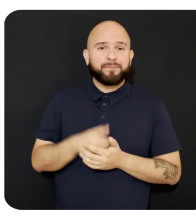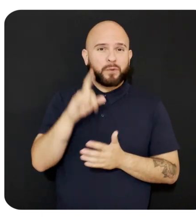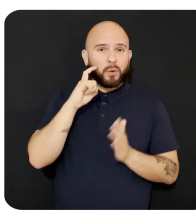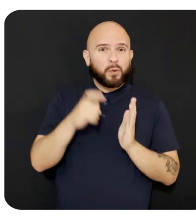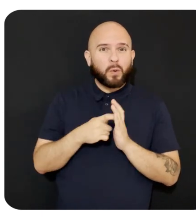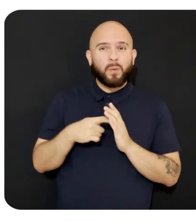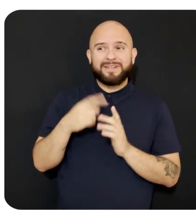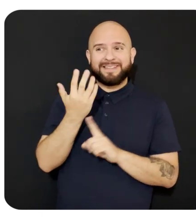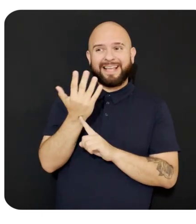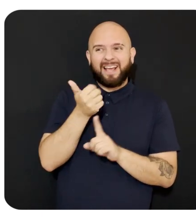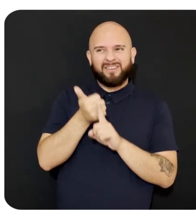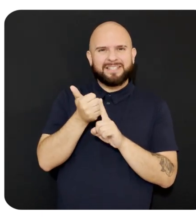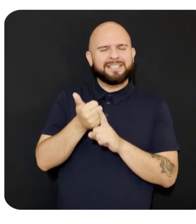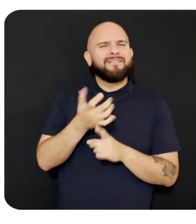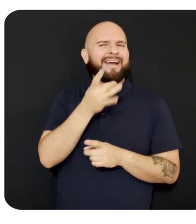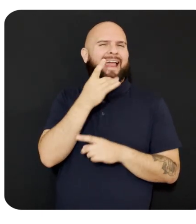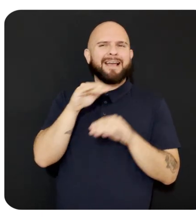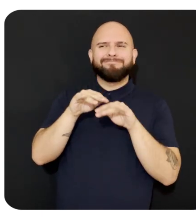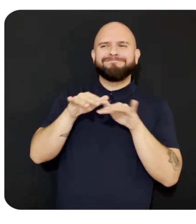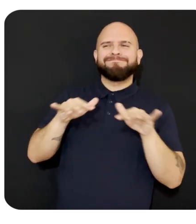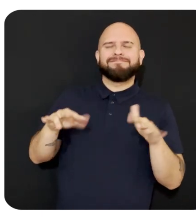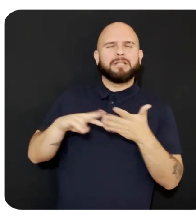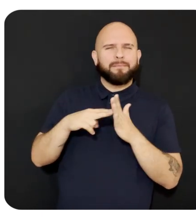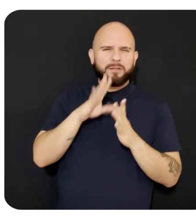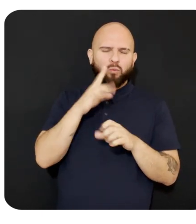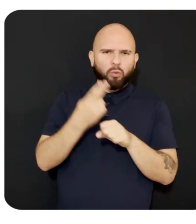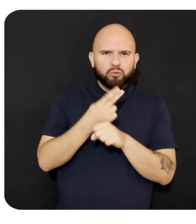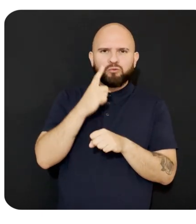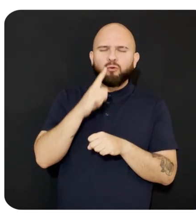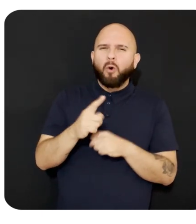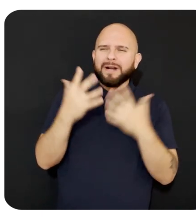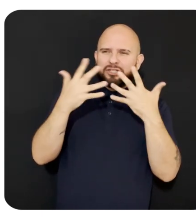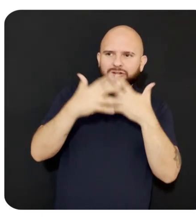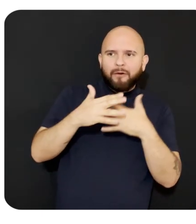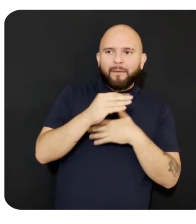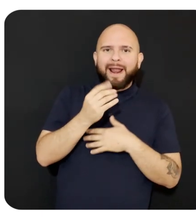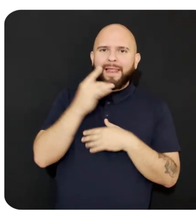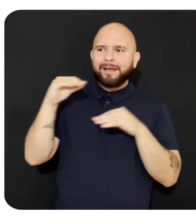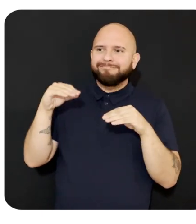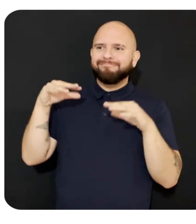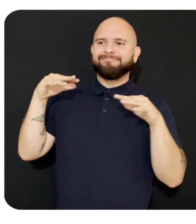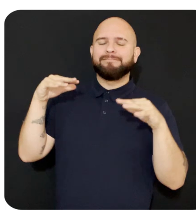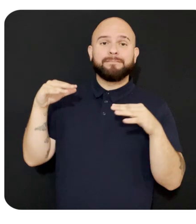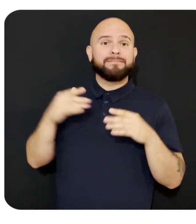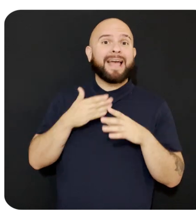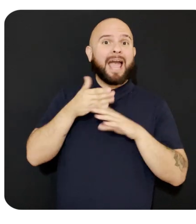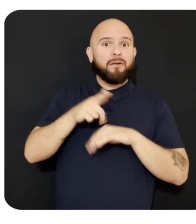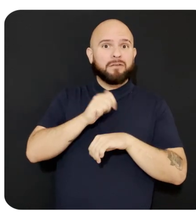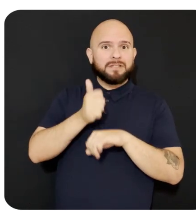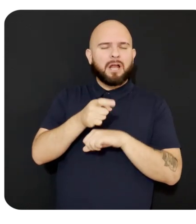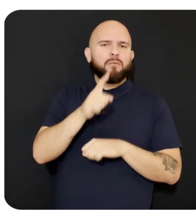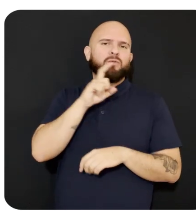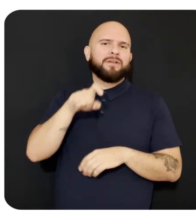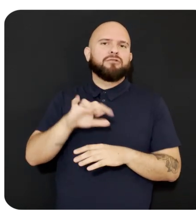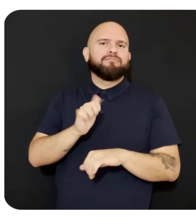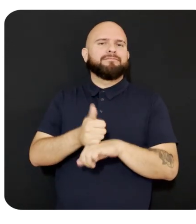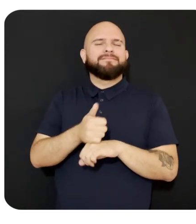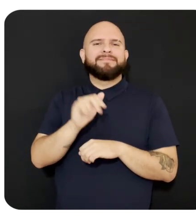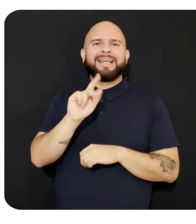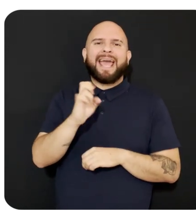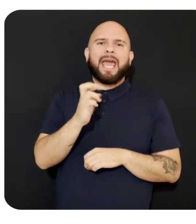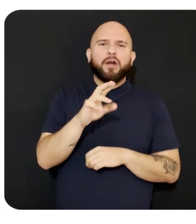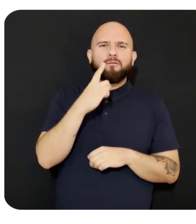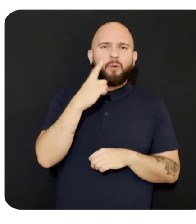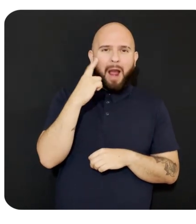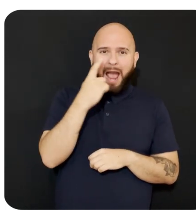emitter, so we will use it to show shadows and lighting. After doing this, you will need to set up the anchor points to the eye center anchor and